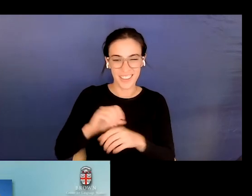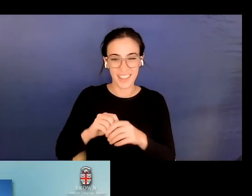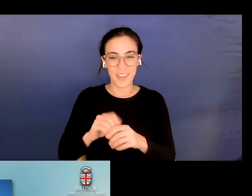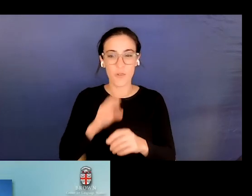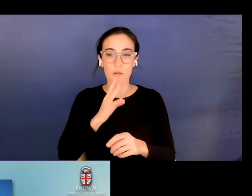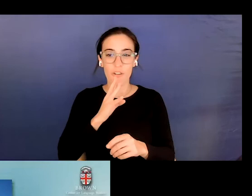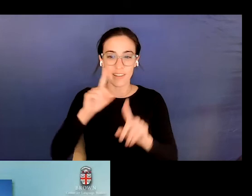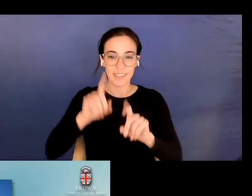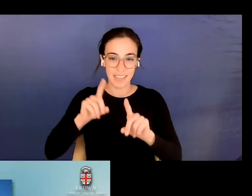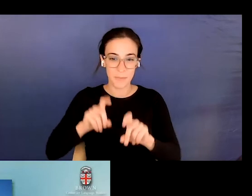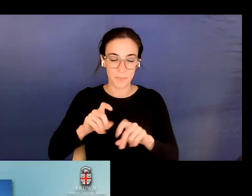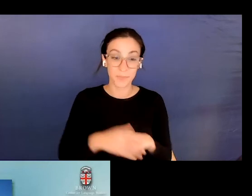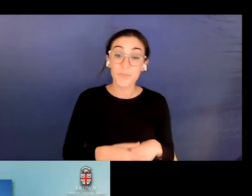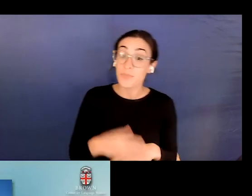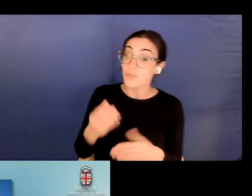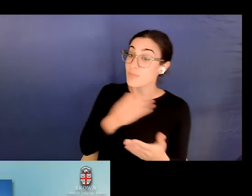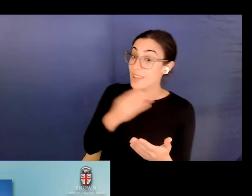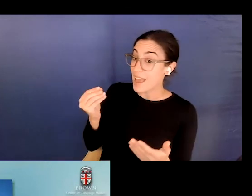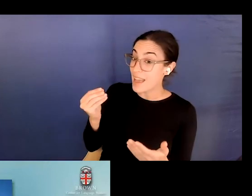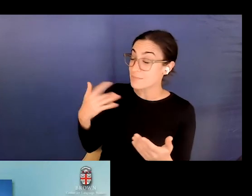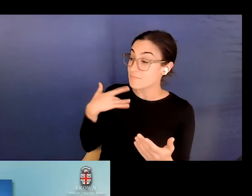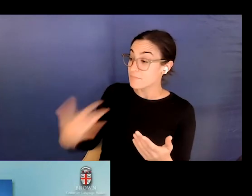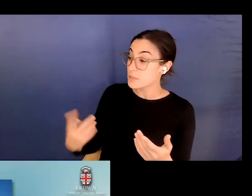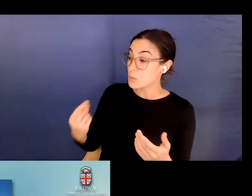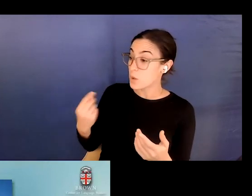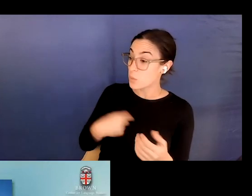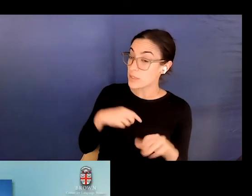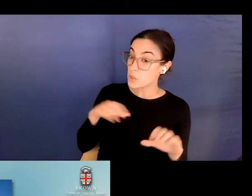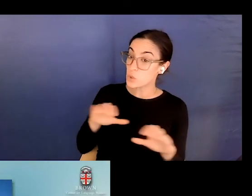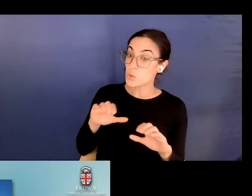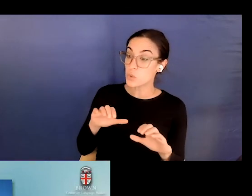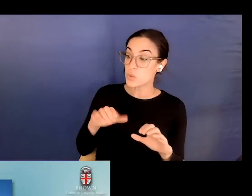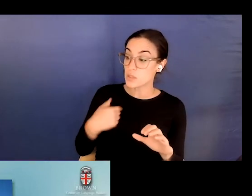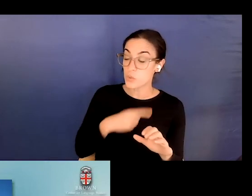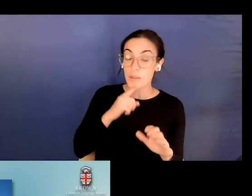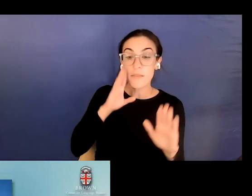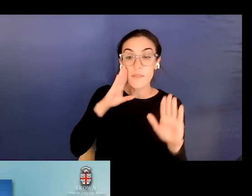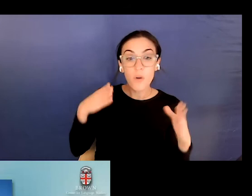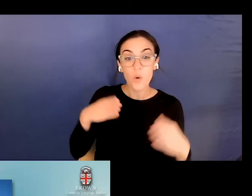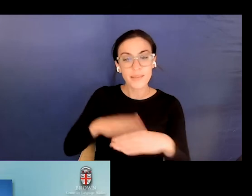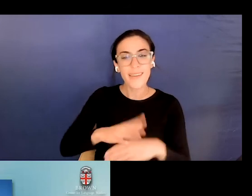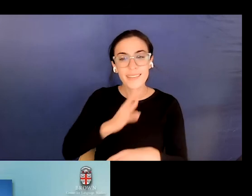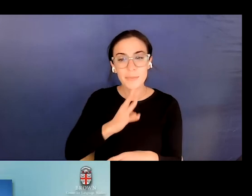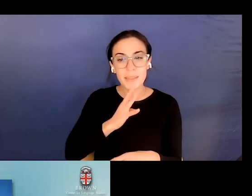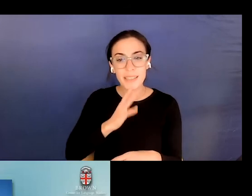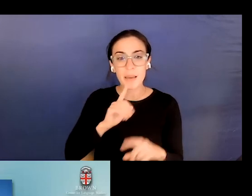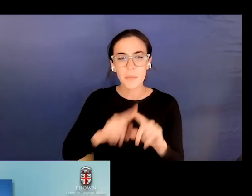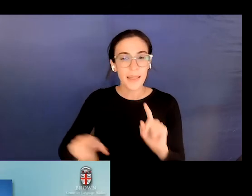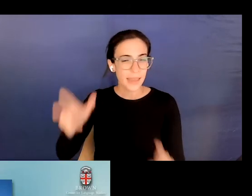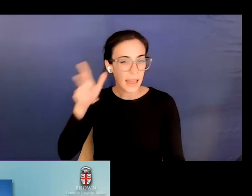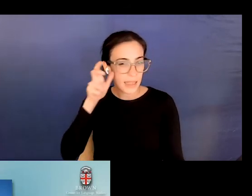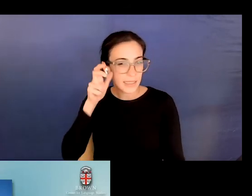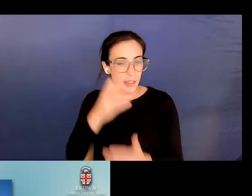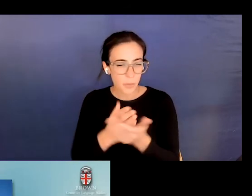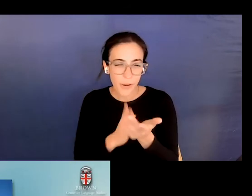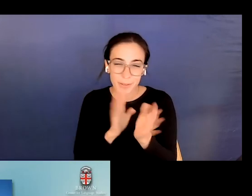and, you know, normally what we're doing there, we were, we're really focusing on the speaking, but the listening is a really important part of it, but